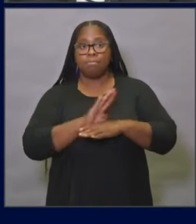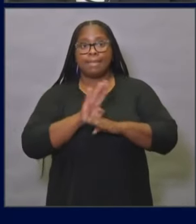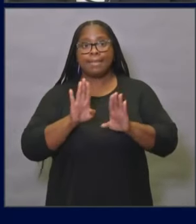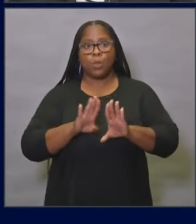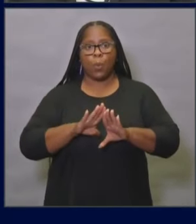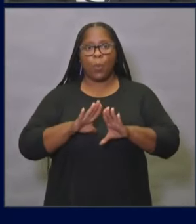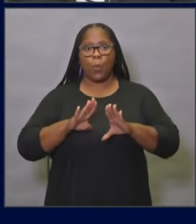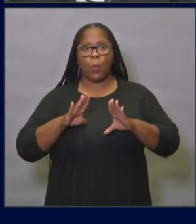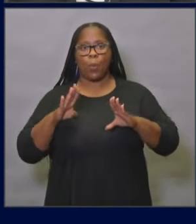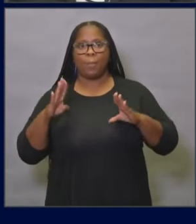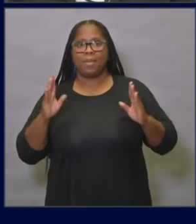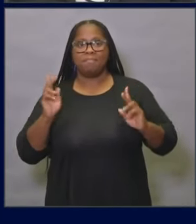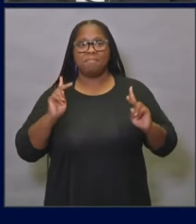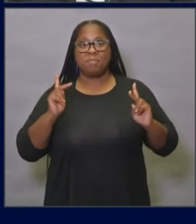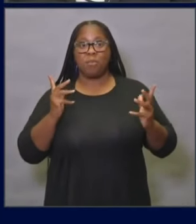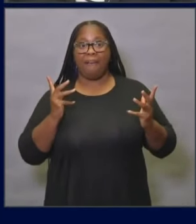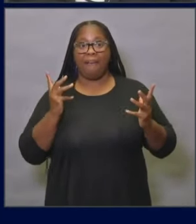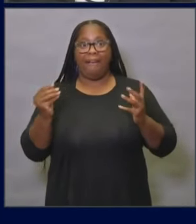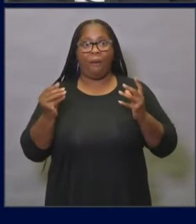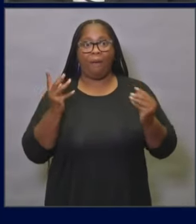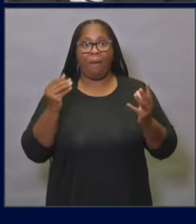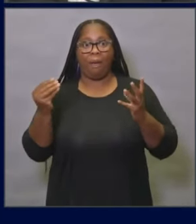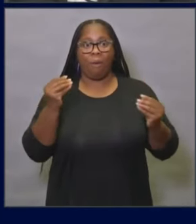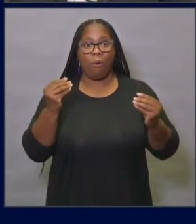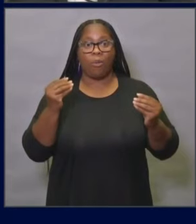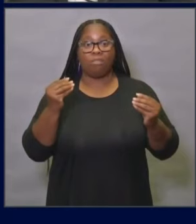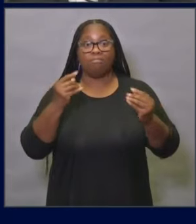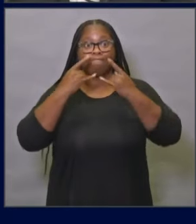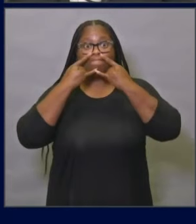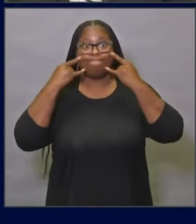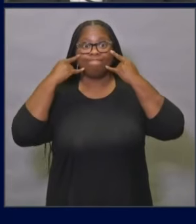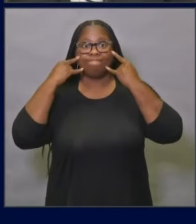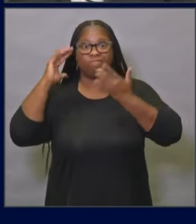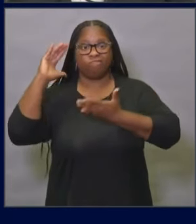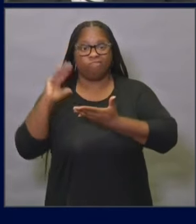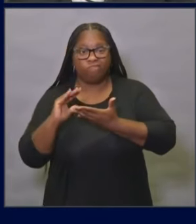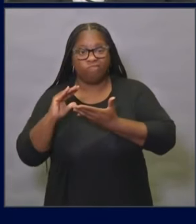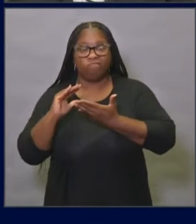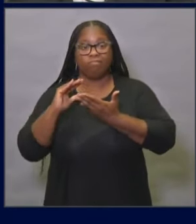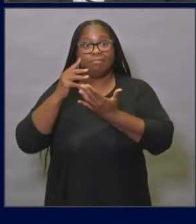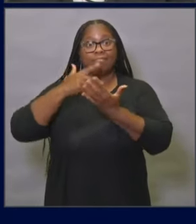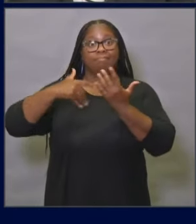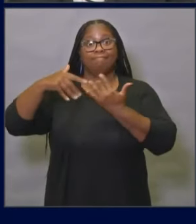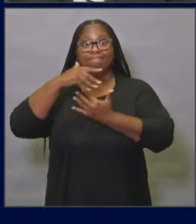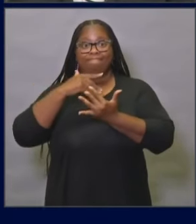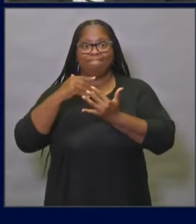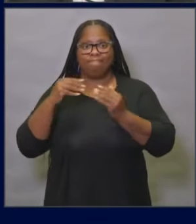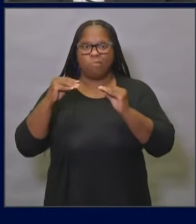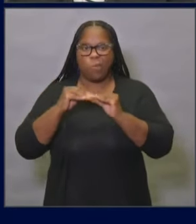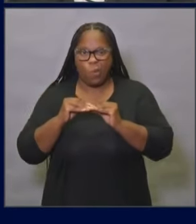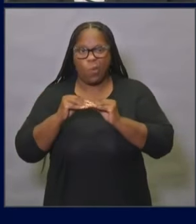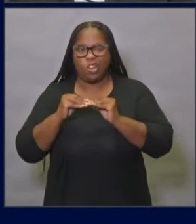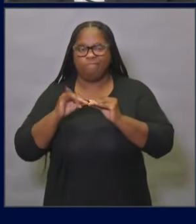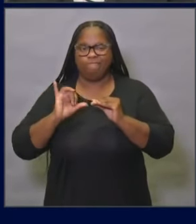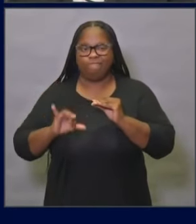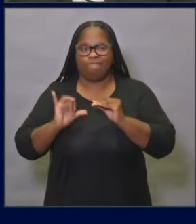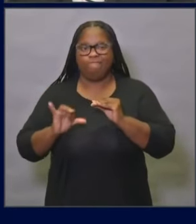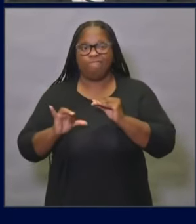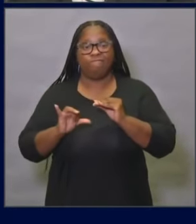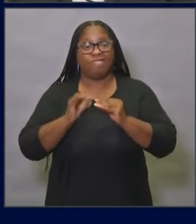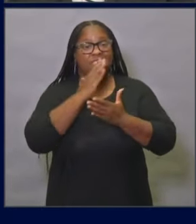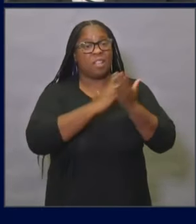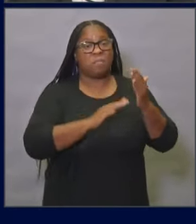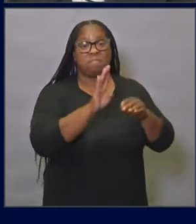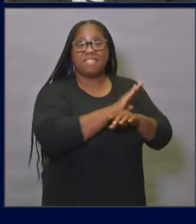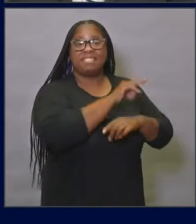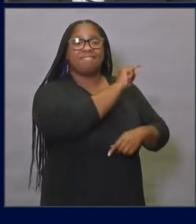homes. Not all were careful about wearing face coverings and not keeping their distance. And we did see a number of businesses that were not complying